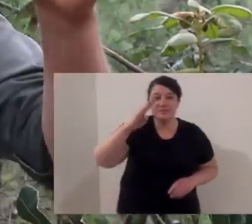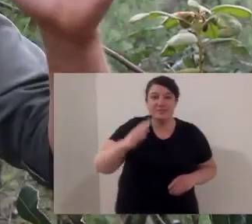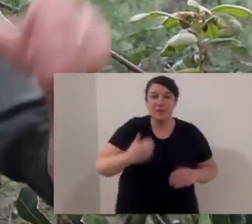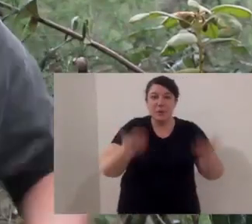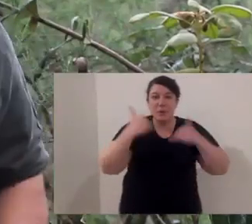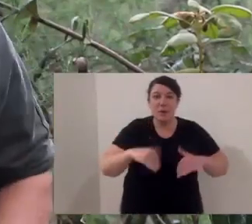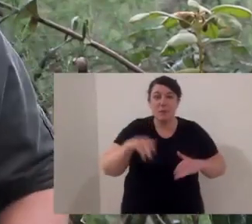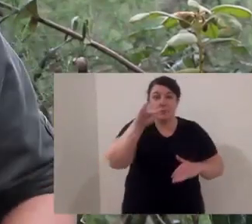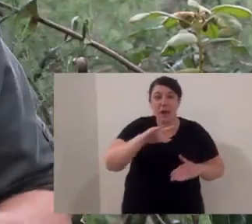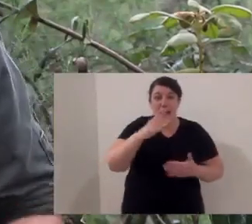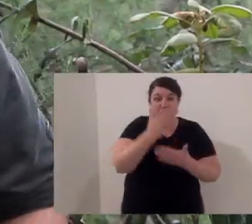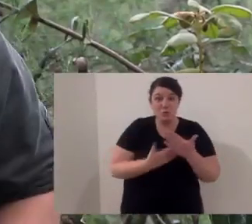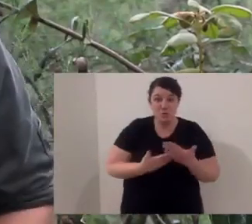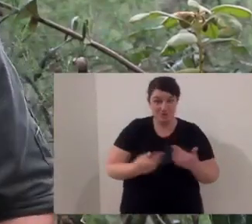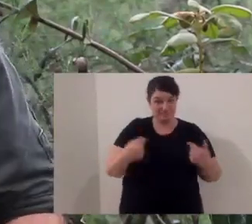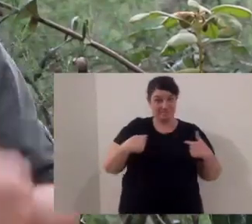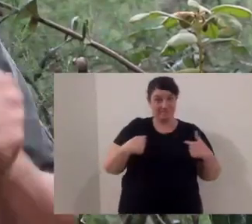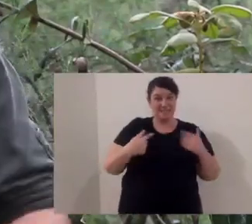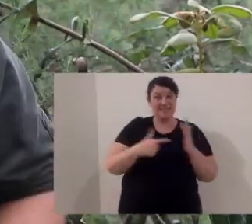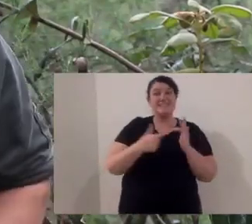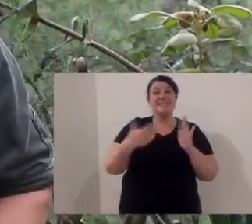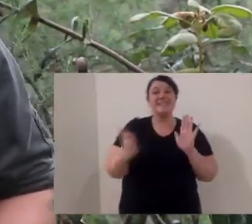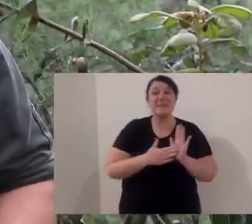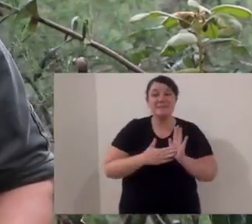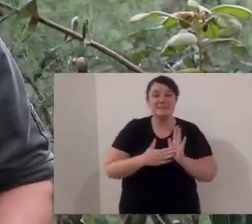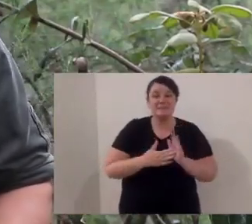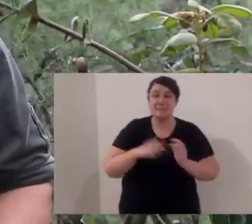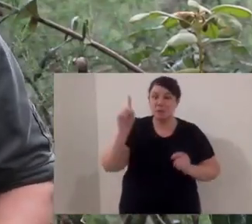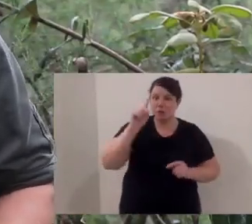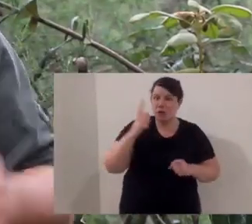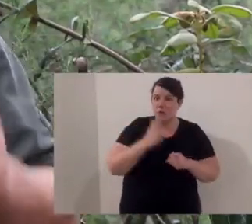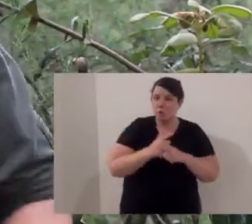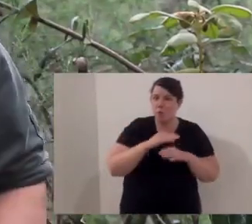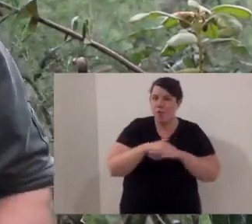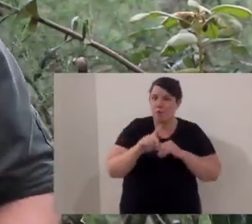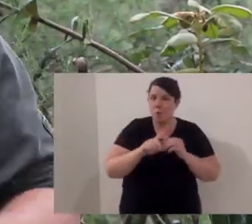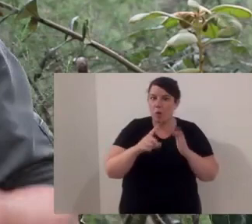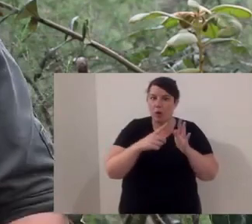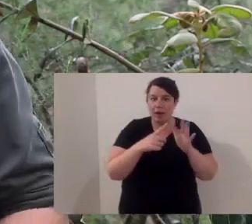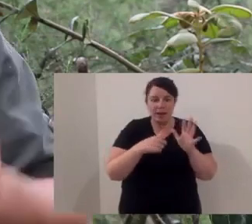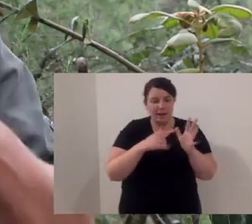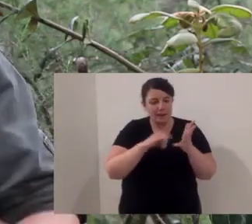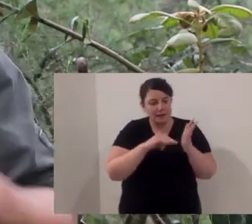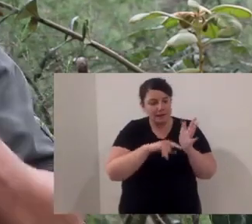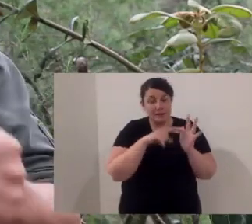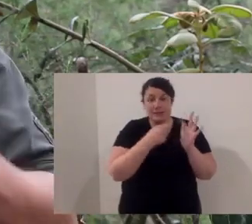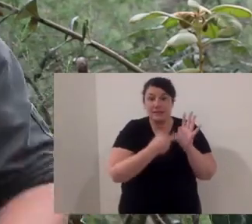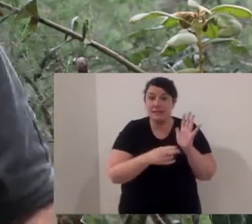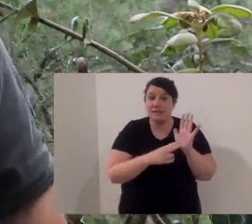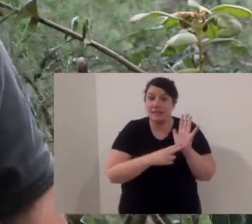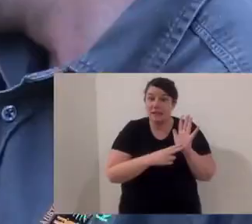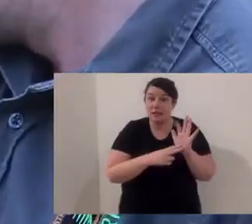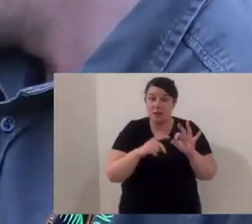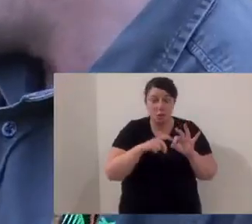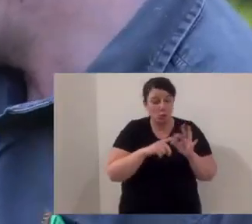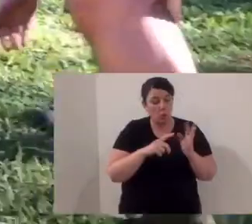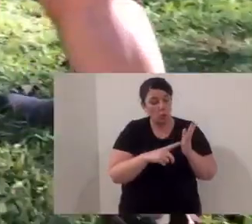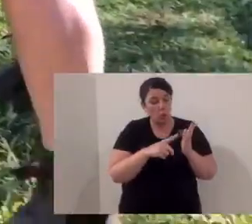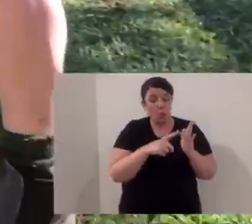G'day everyone. Welcome to Animal Tales with Tim Faulkner. That's me. And today I'm talking Eastern quolls.